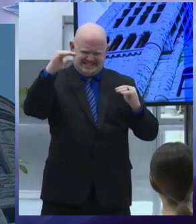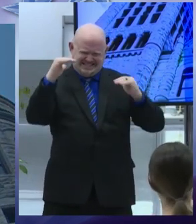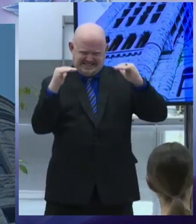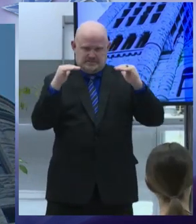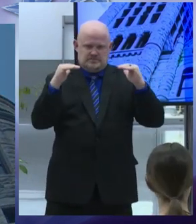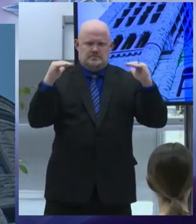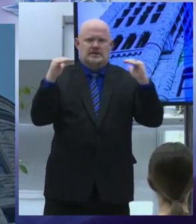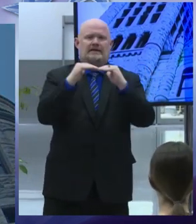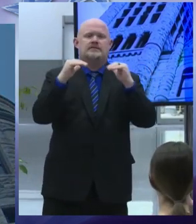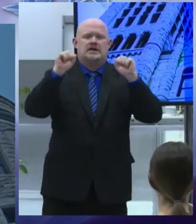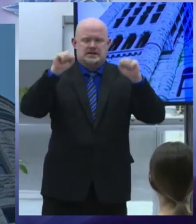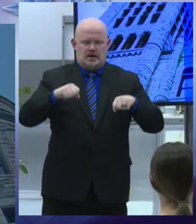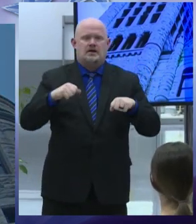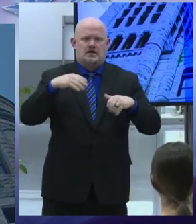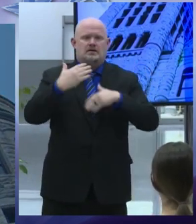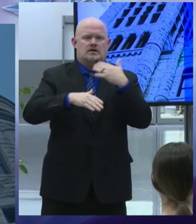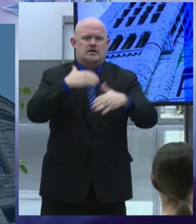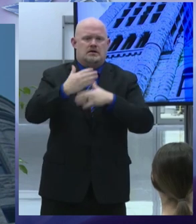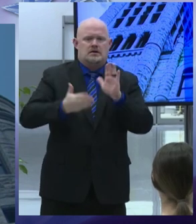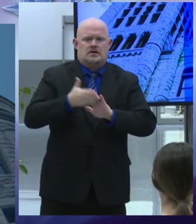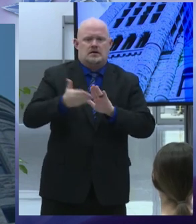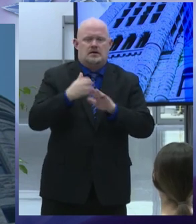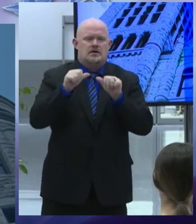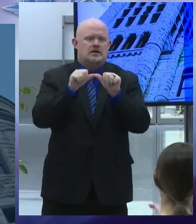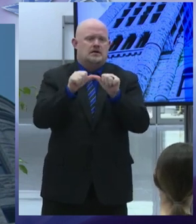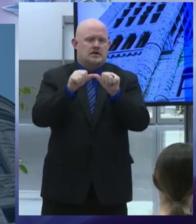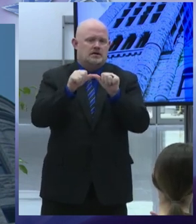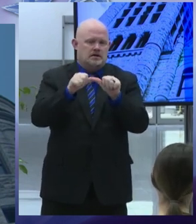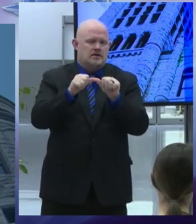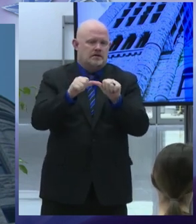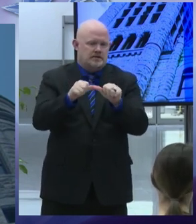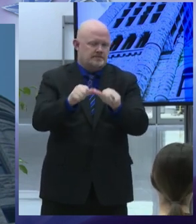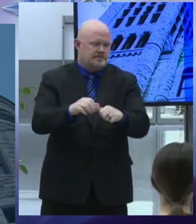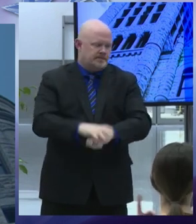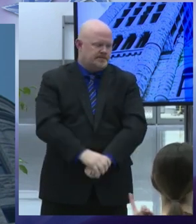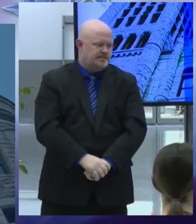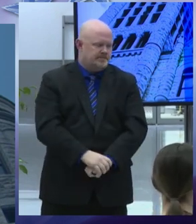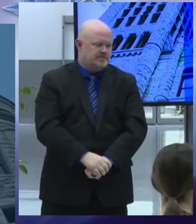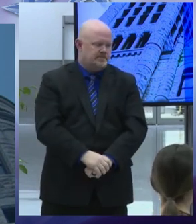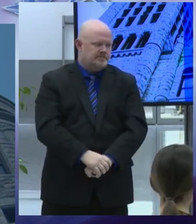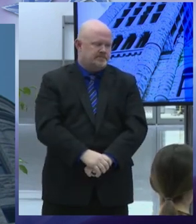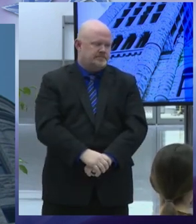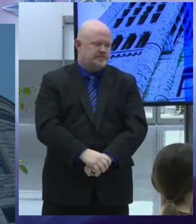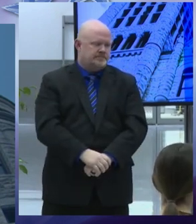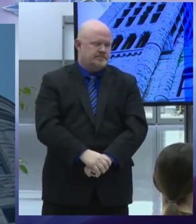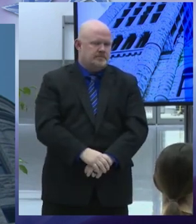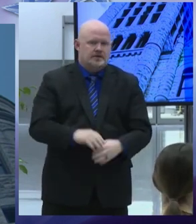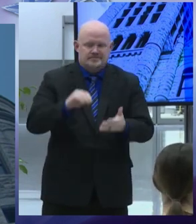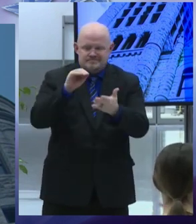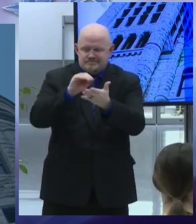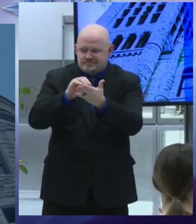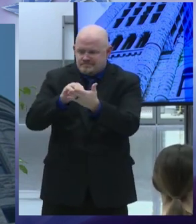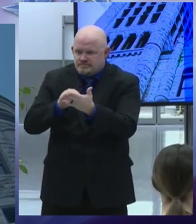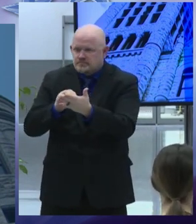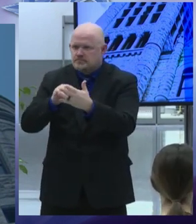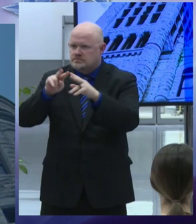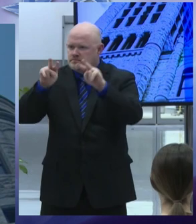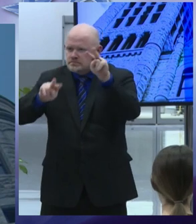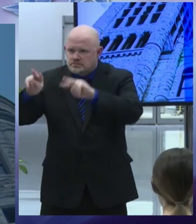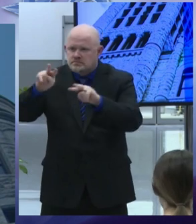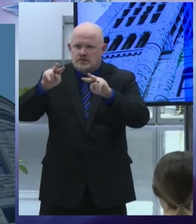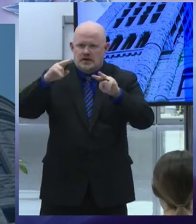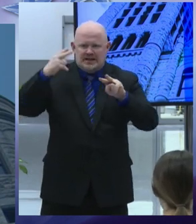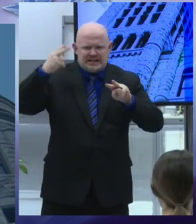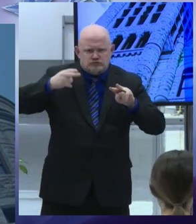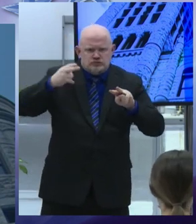of our financial systems and record keeping our department of finance and outside auditors completed the fiscal year 21 audit before the end of